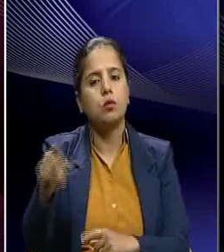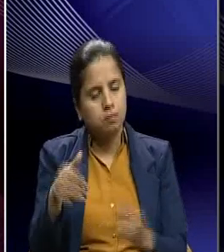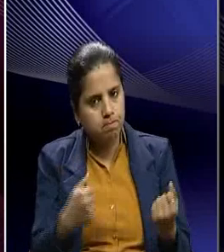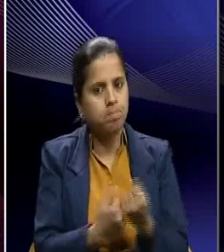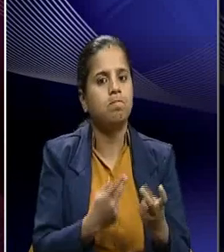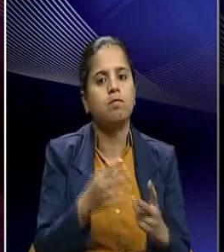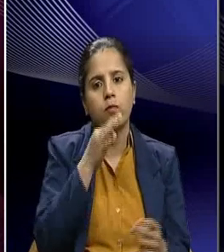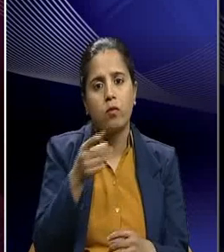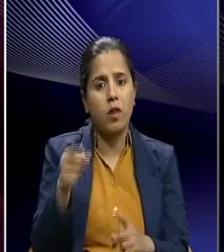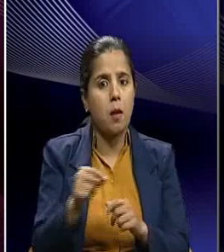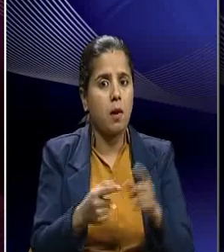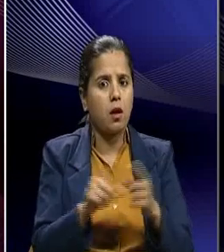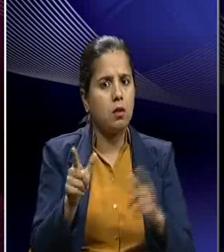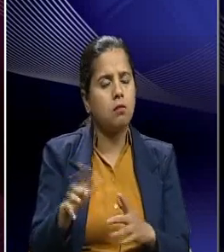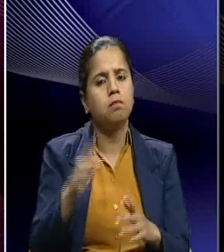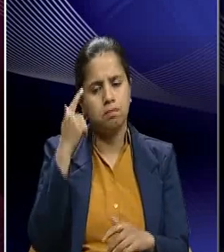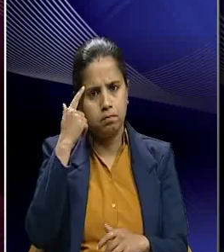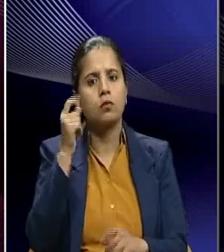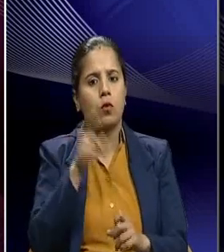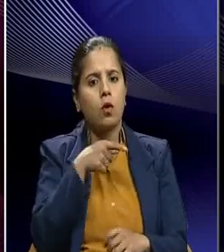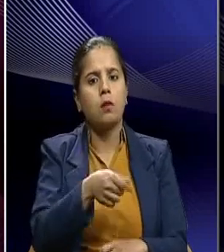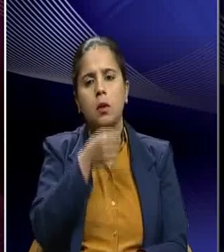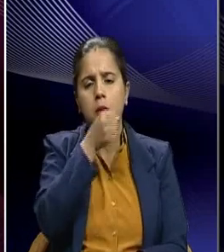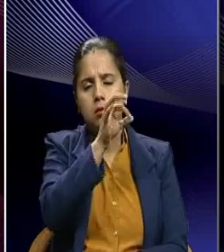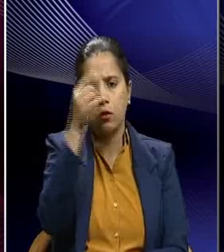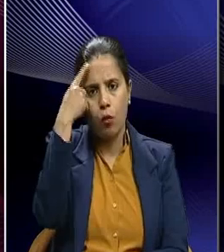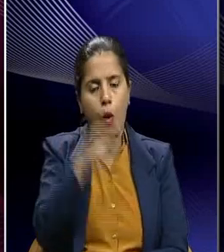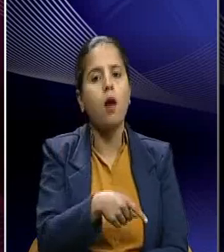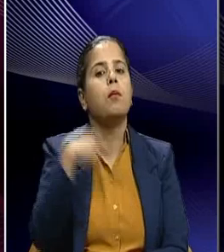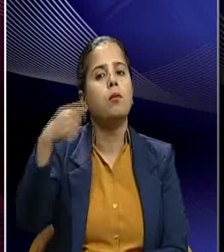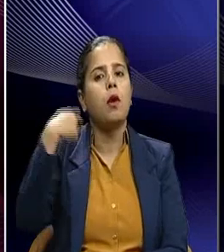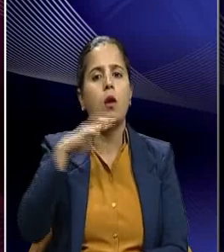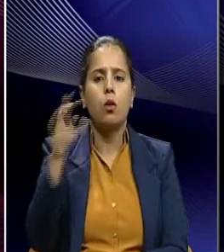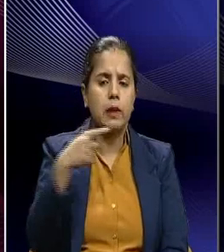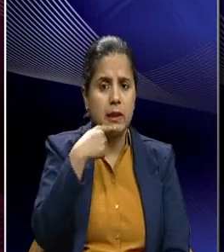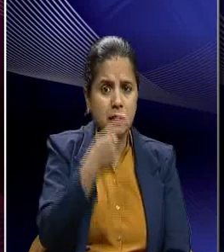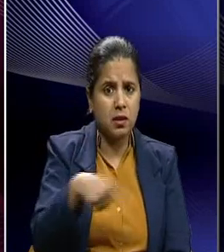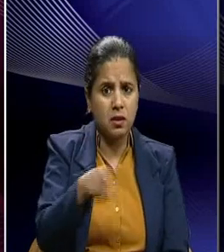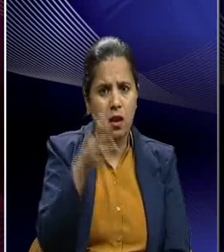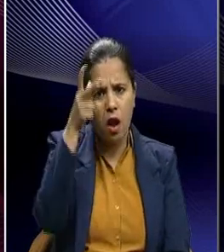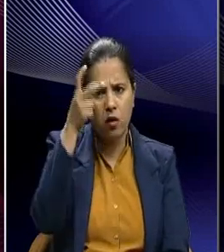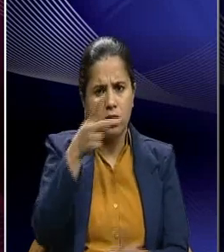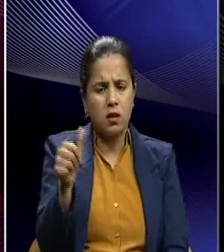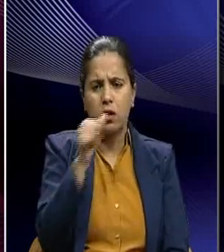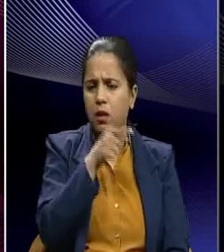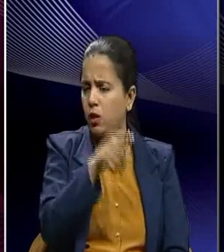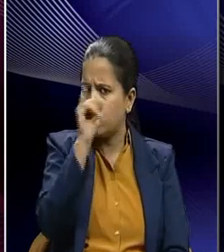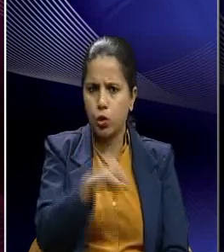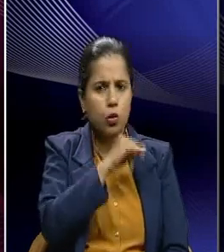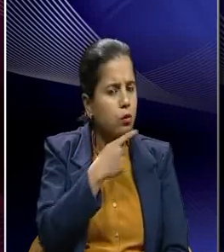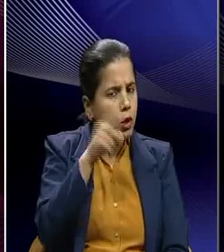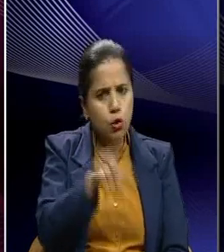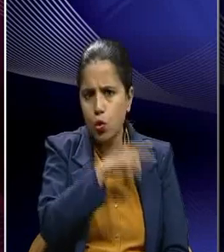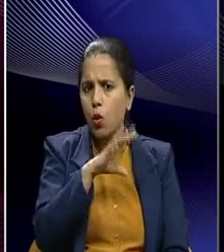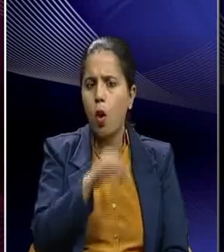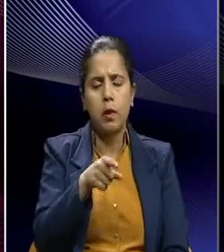that Patel was gracious enough and he recorded a speech for the film condemning the evils of drinking liquor and supporting the cause